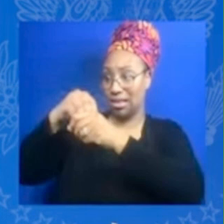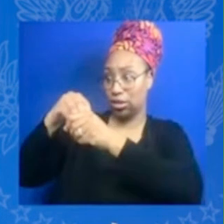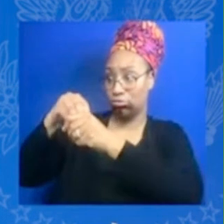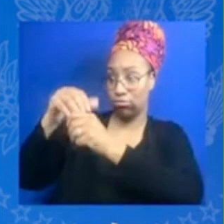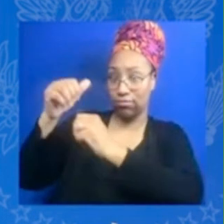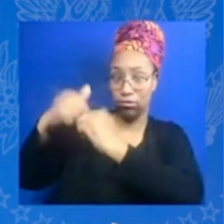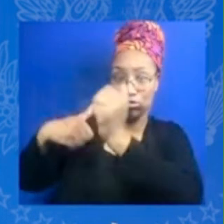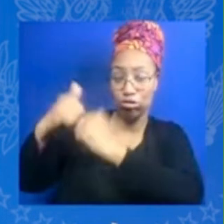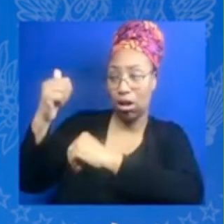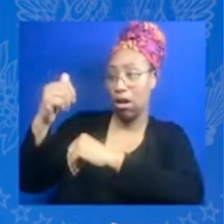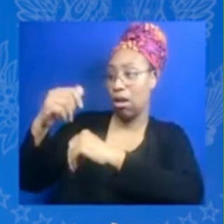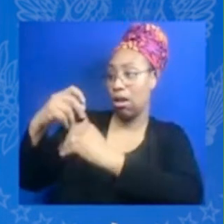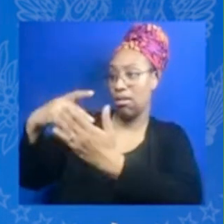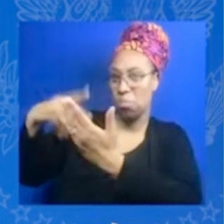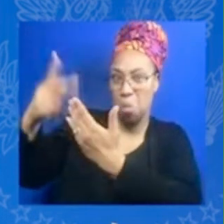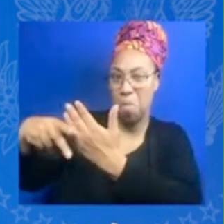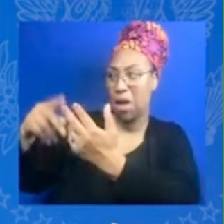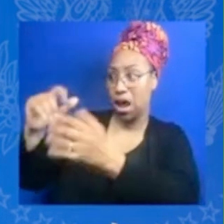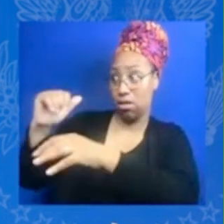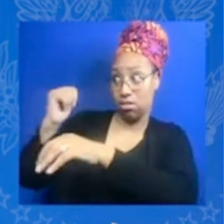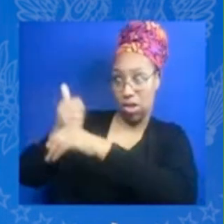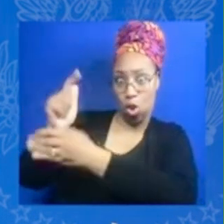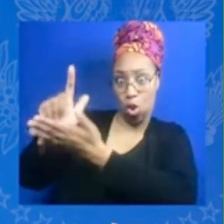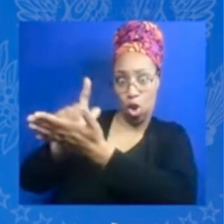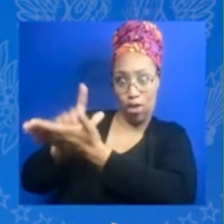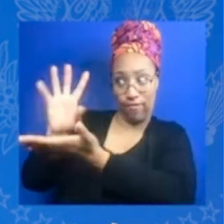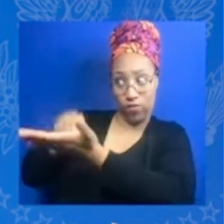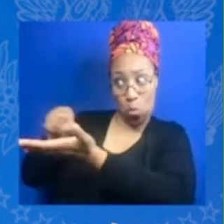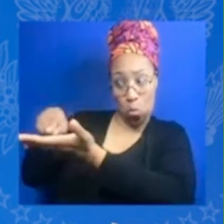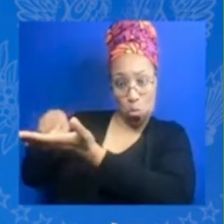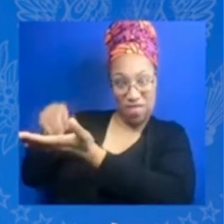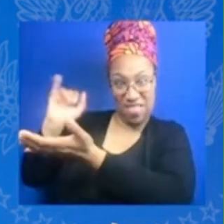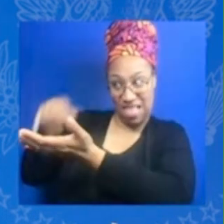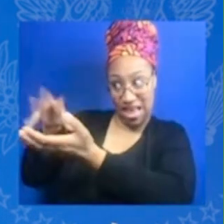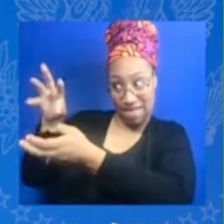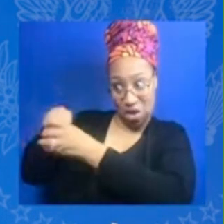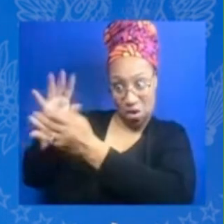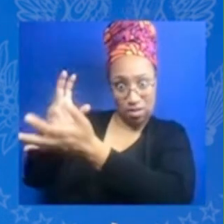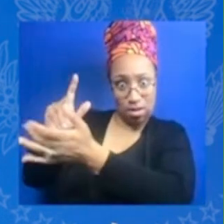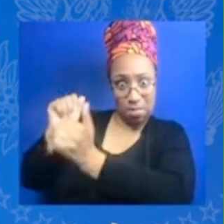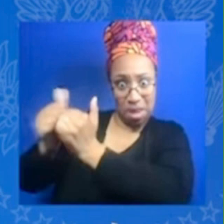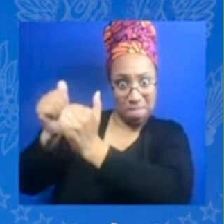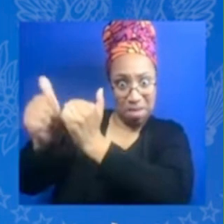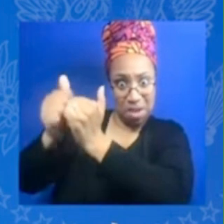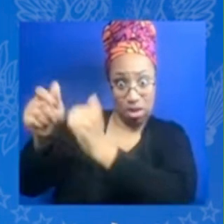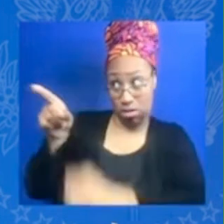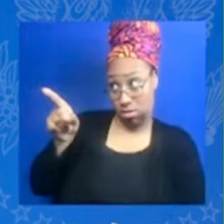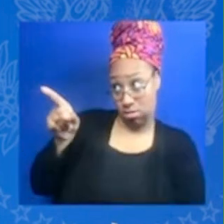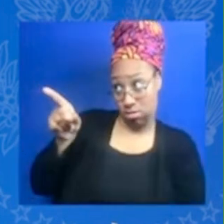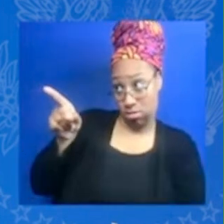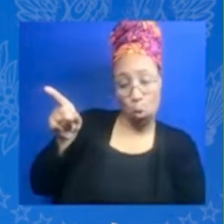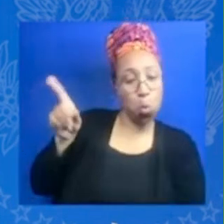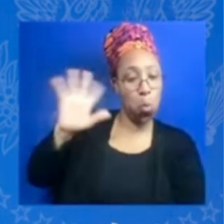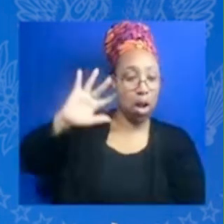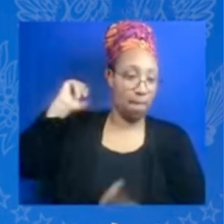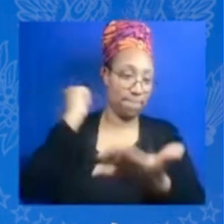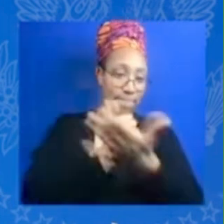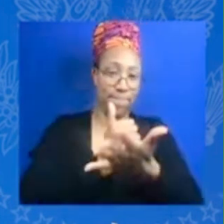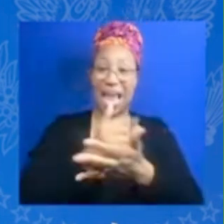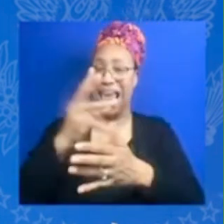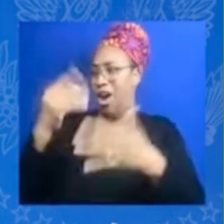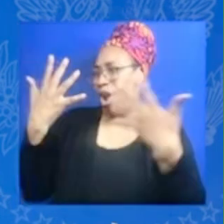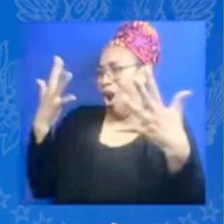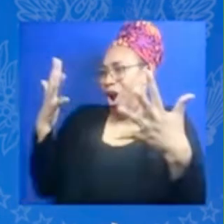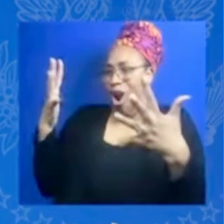inflation reduction act even the chips act has a great impact on our company and the vision that we